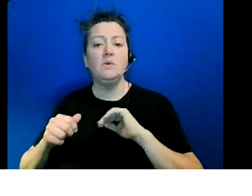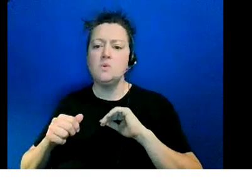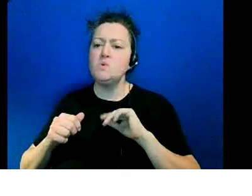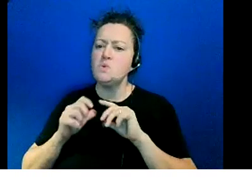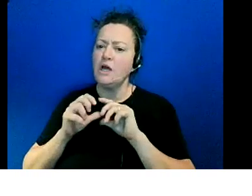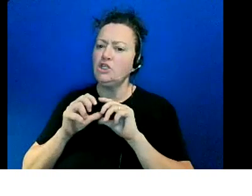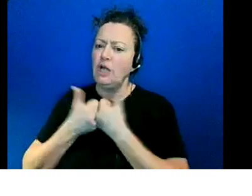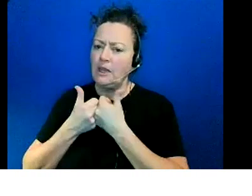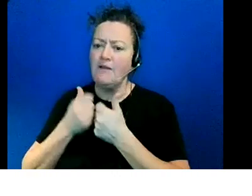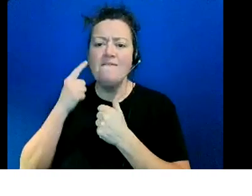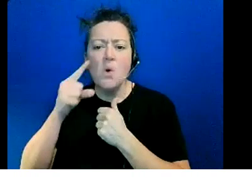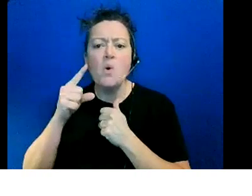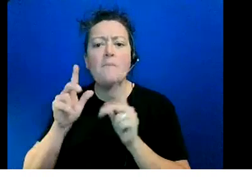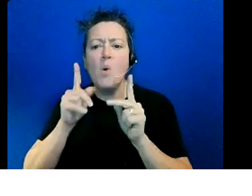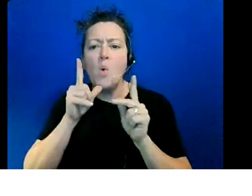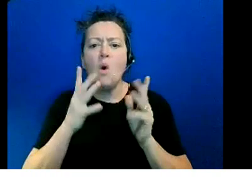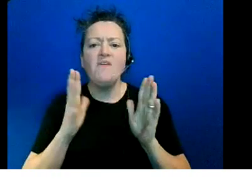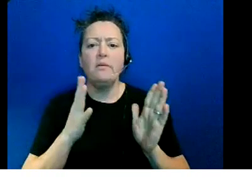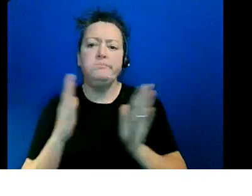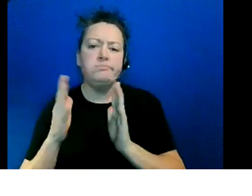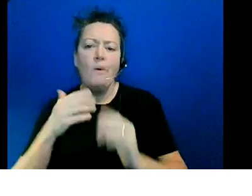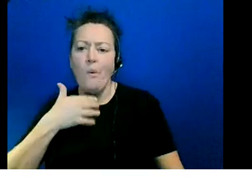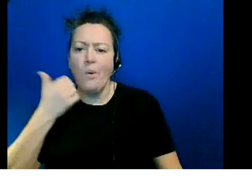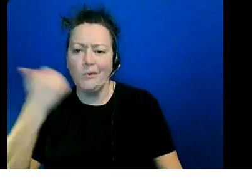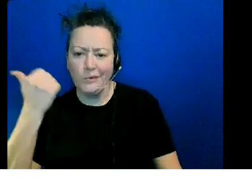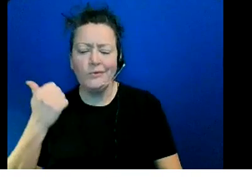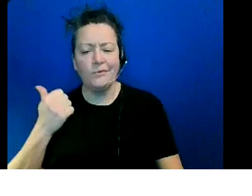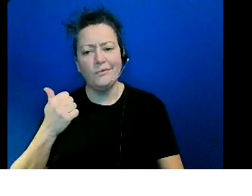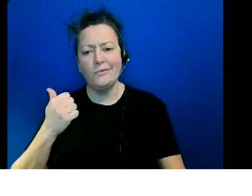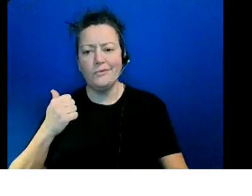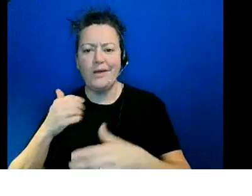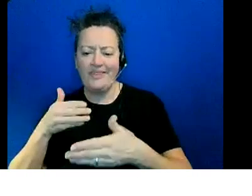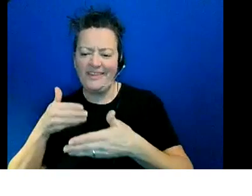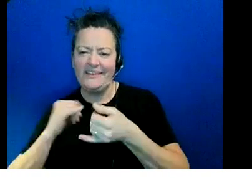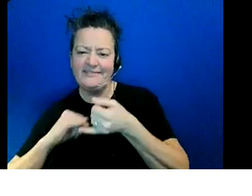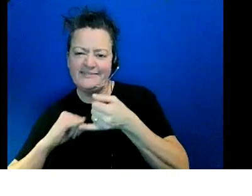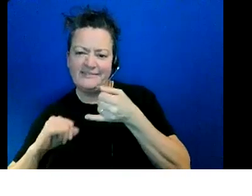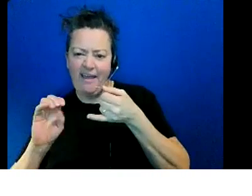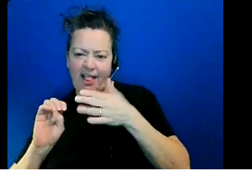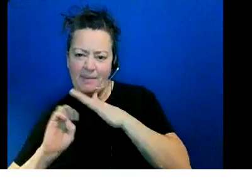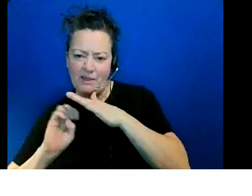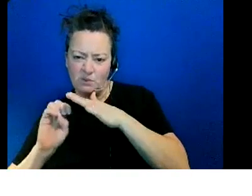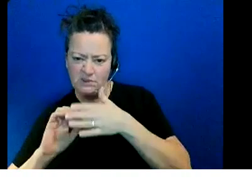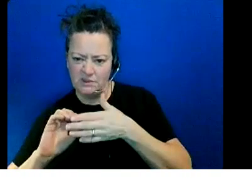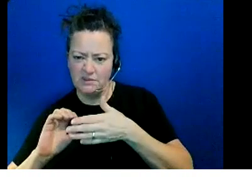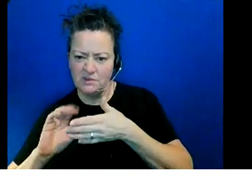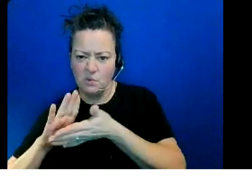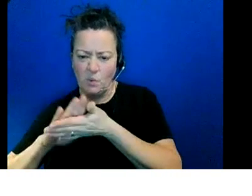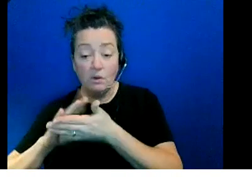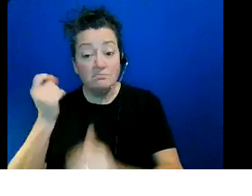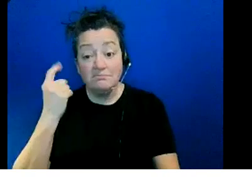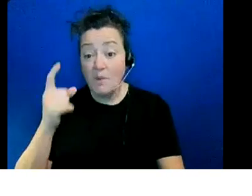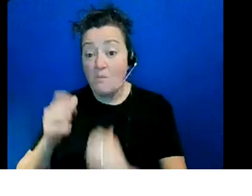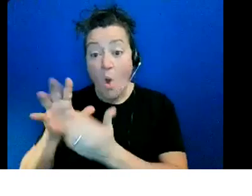elementary grades where most of the learning comes through text right so at some point in school